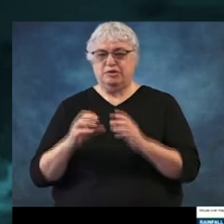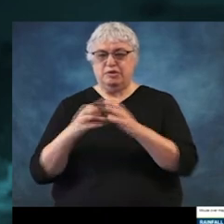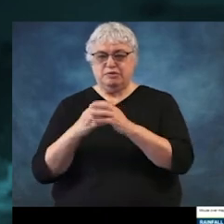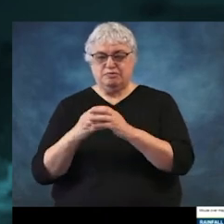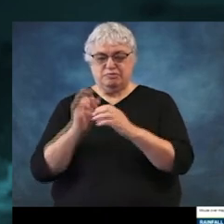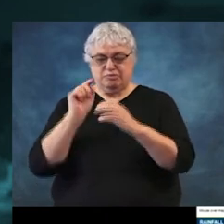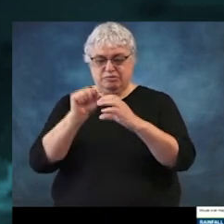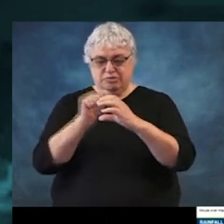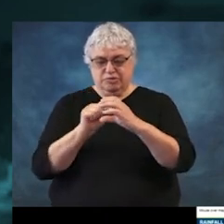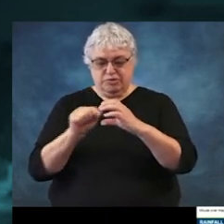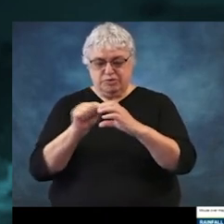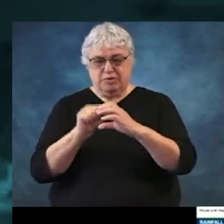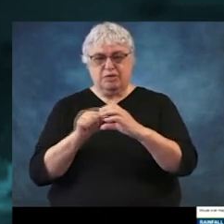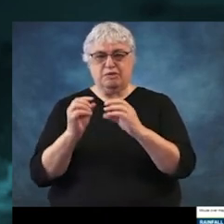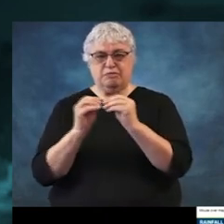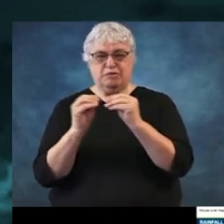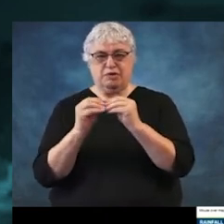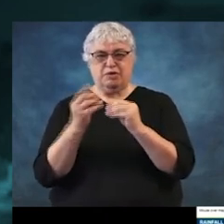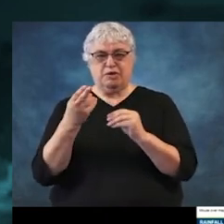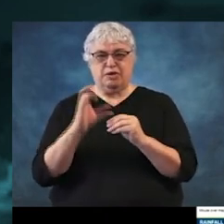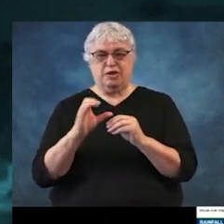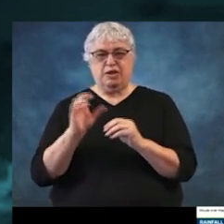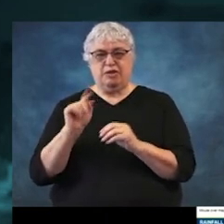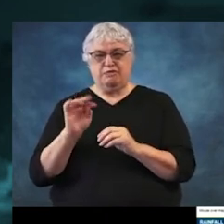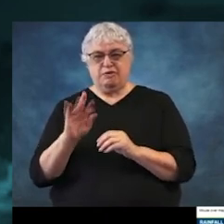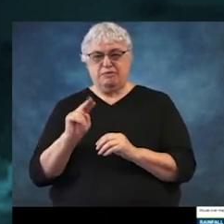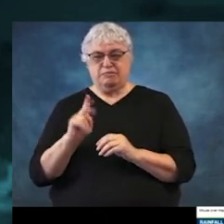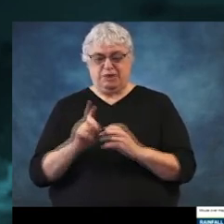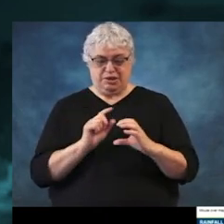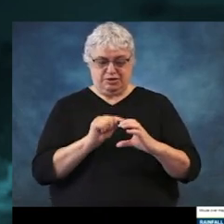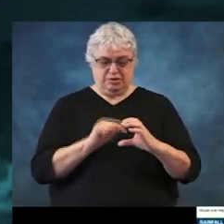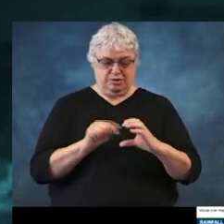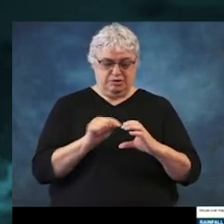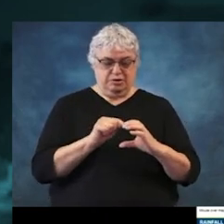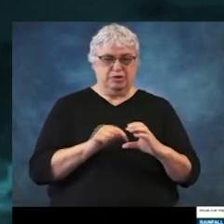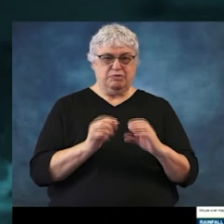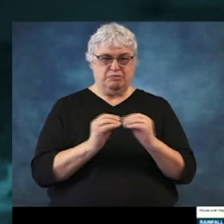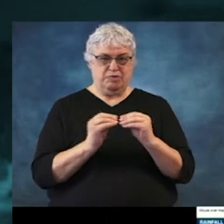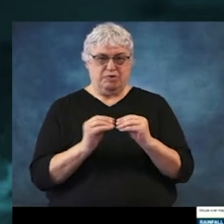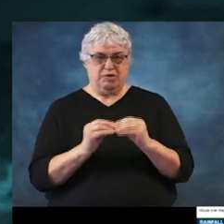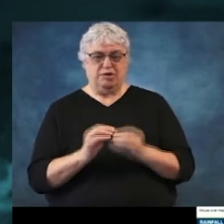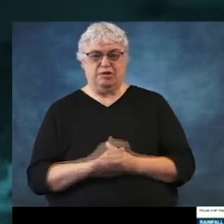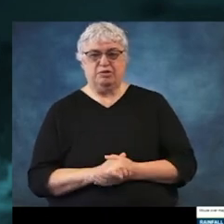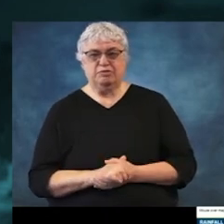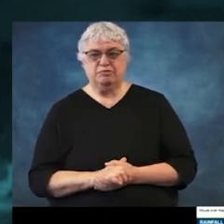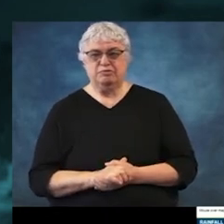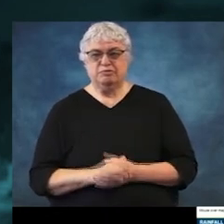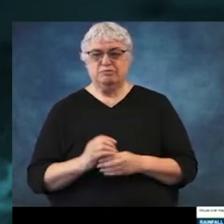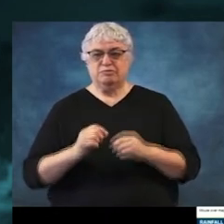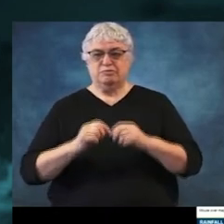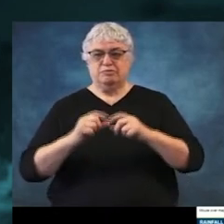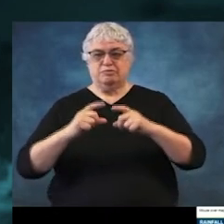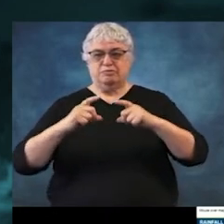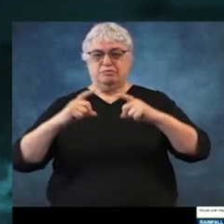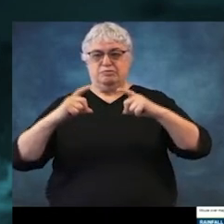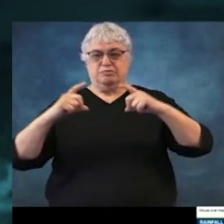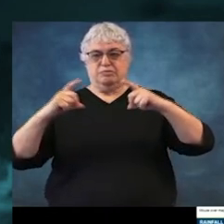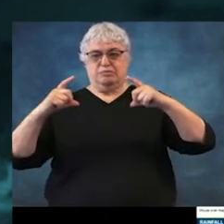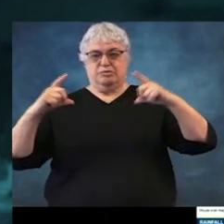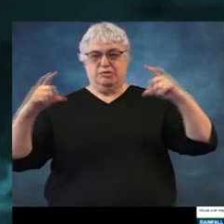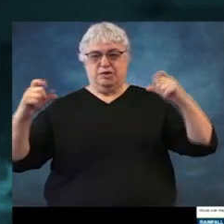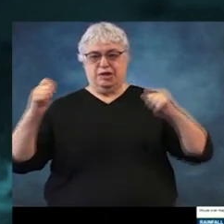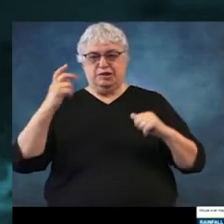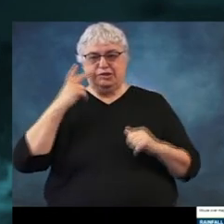in the urban area here in Harris County and then down into Fort Bend County. And so this is, you can open the map and it starts as the rainfall